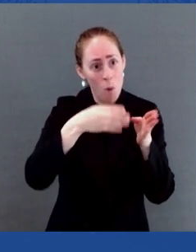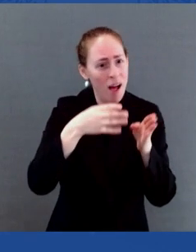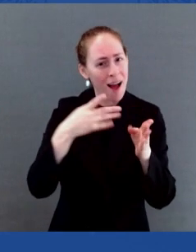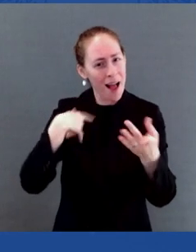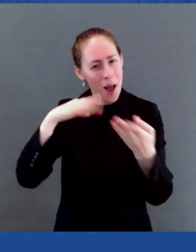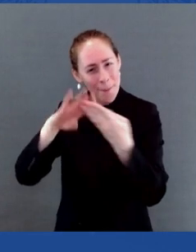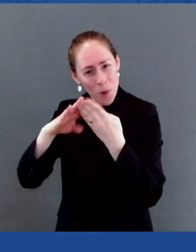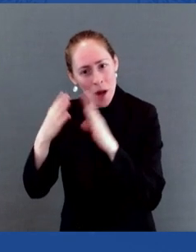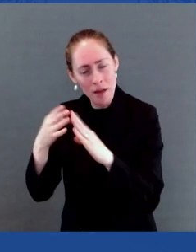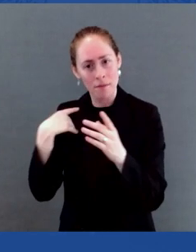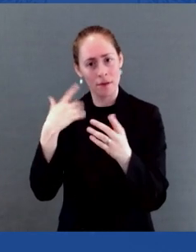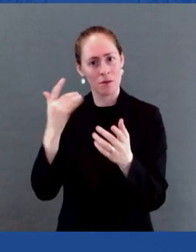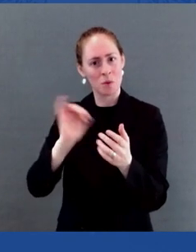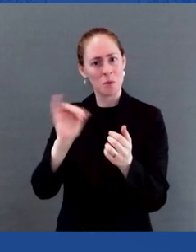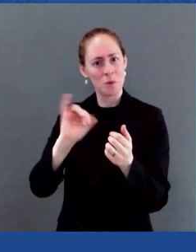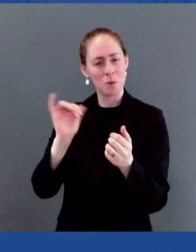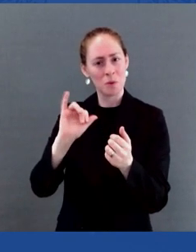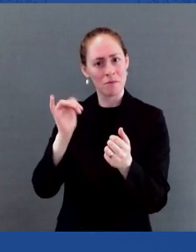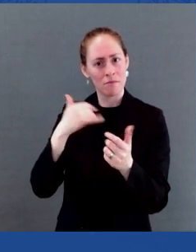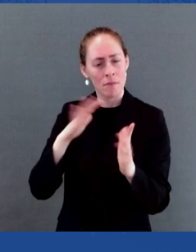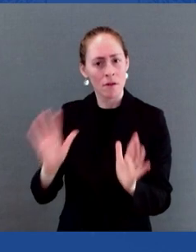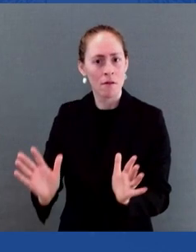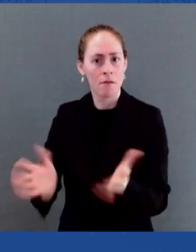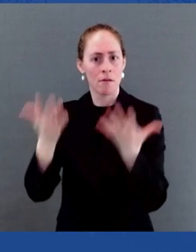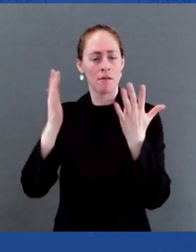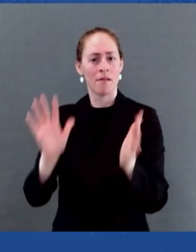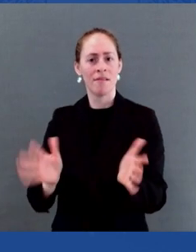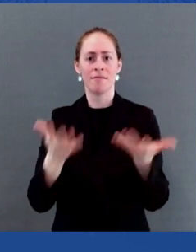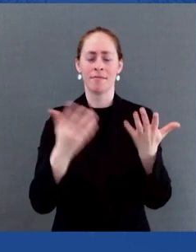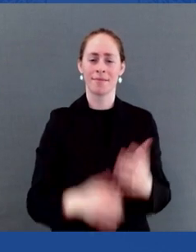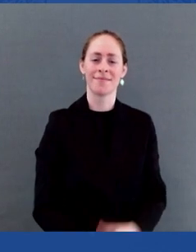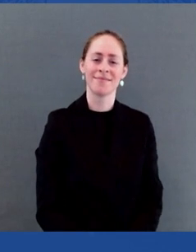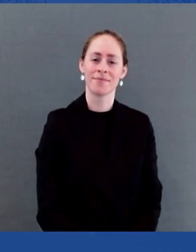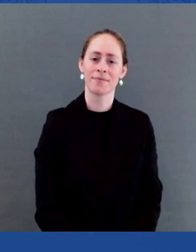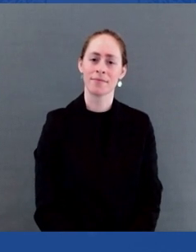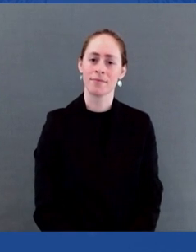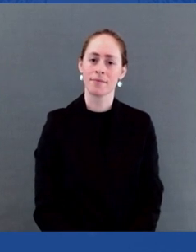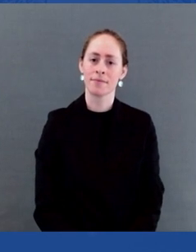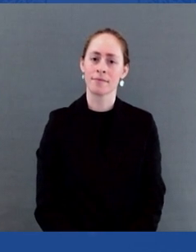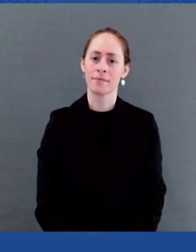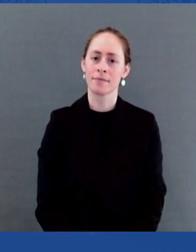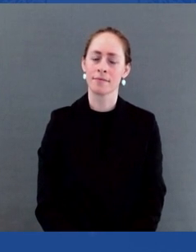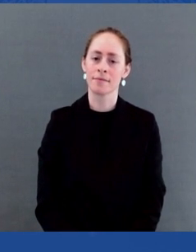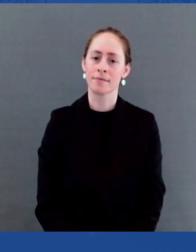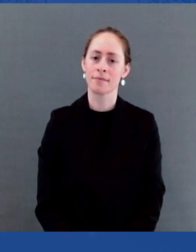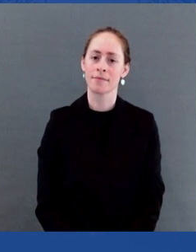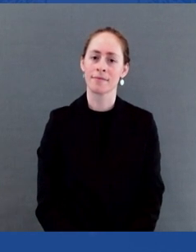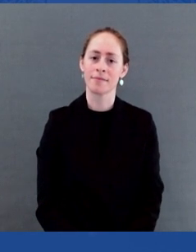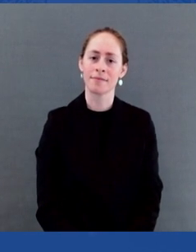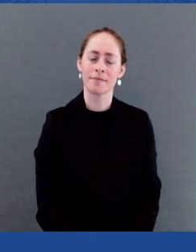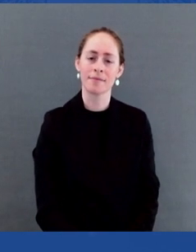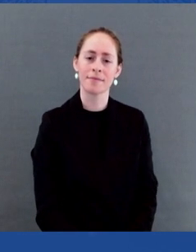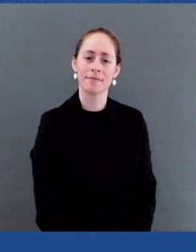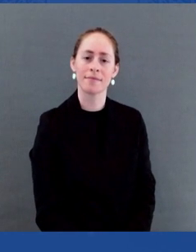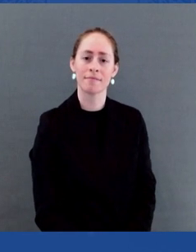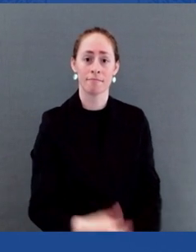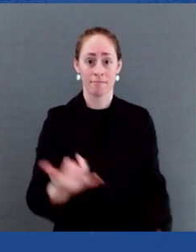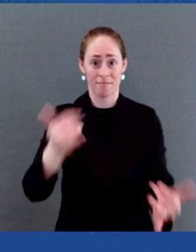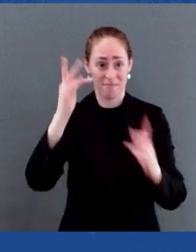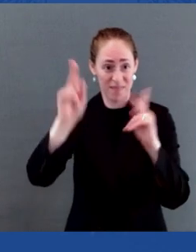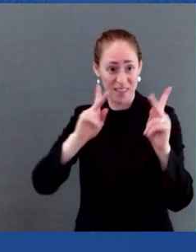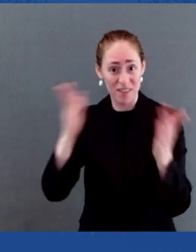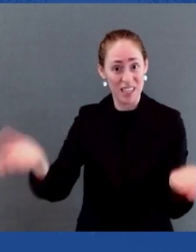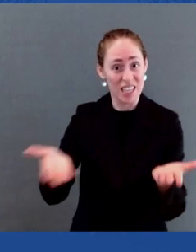individuals. We're here today leading Productive Lives and leading the community because of what you've all done. And as we have faced the COVID